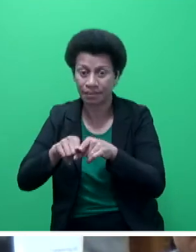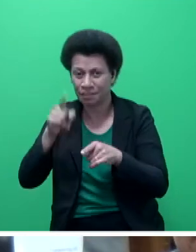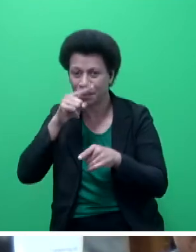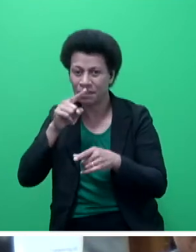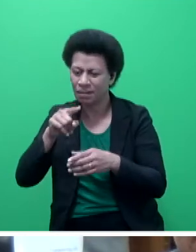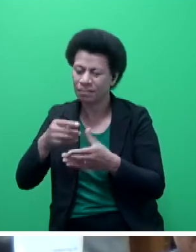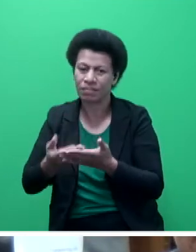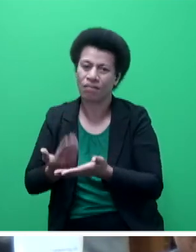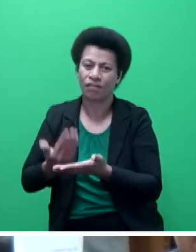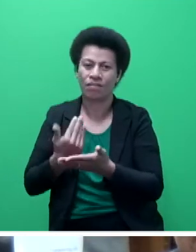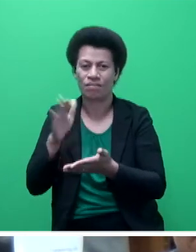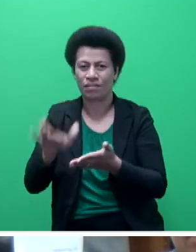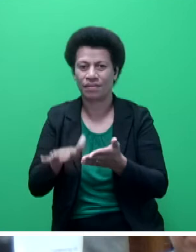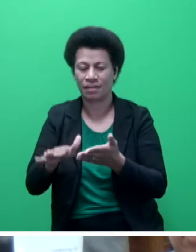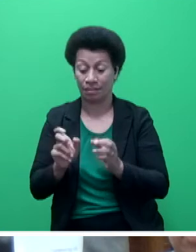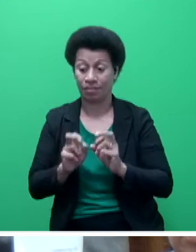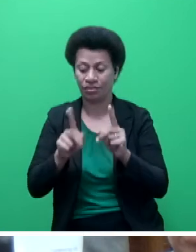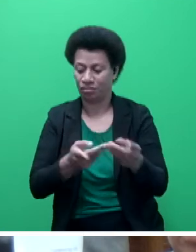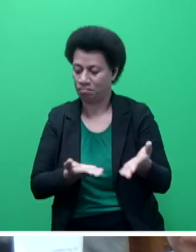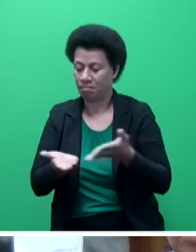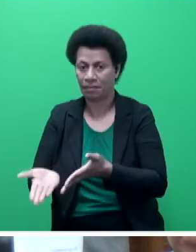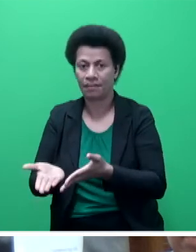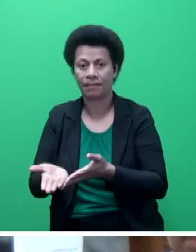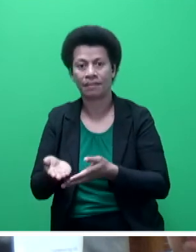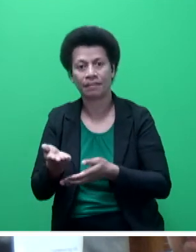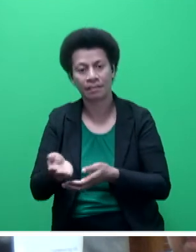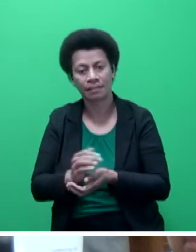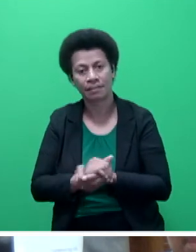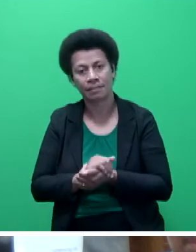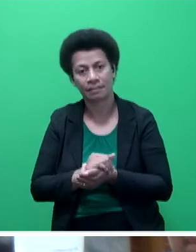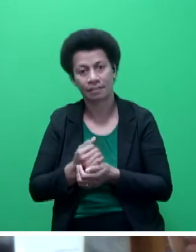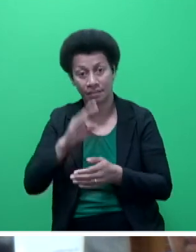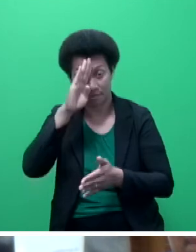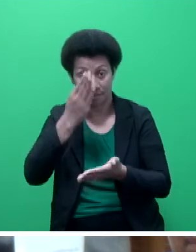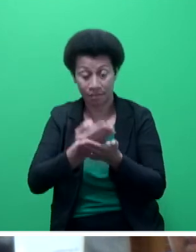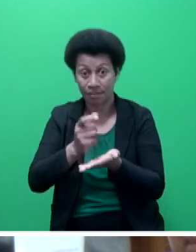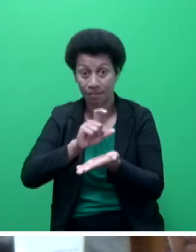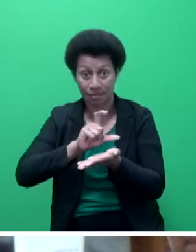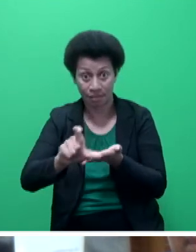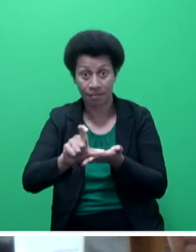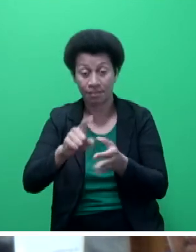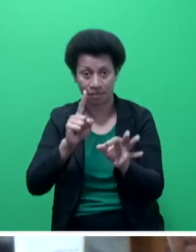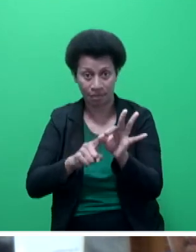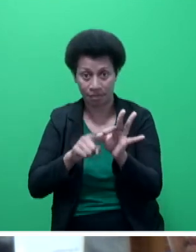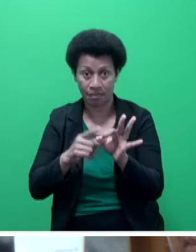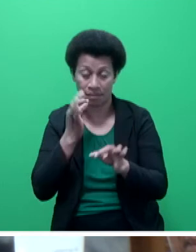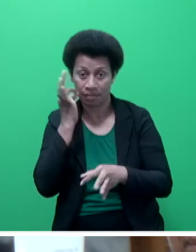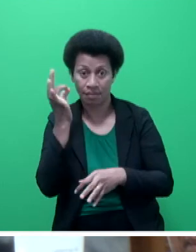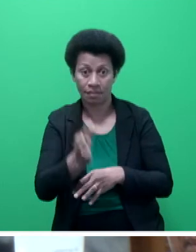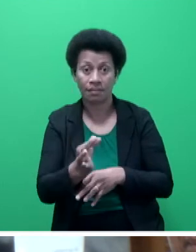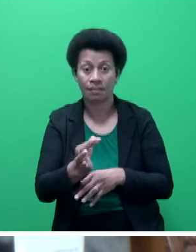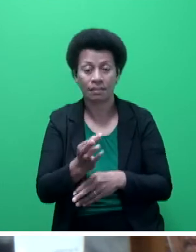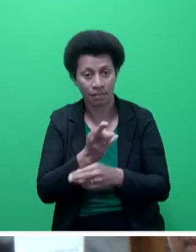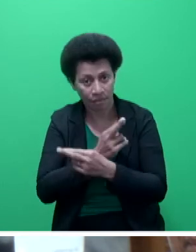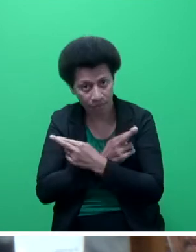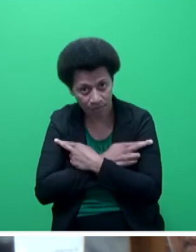opportunities for them, Mr Speaker, sir. So I would like to, Mr Speaker, sir, I hope that clarifies the question that was asked in respect